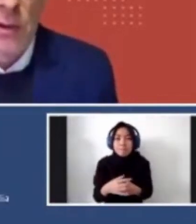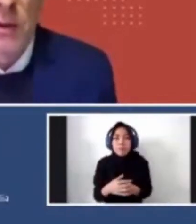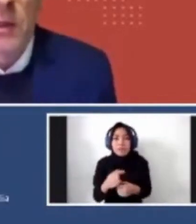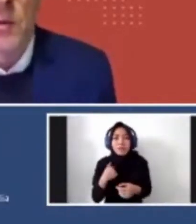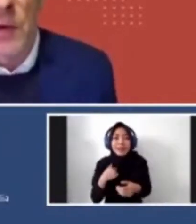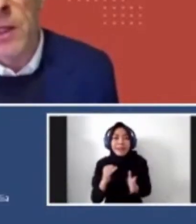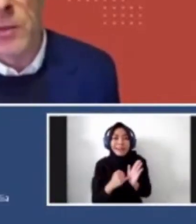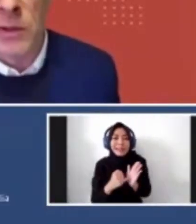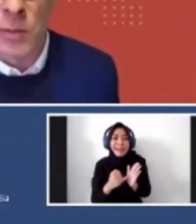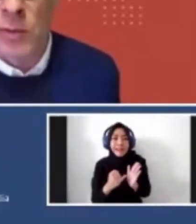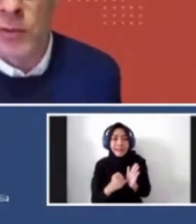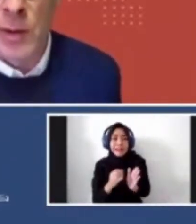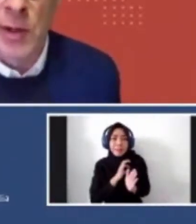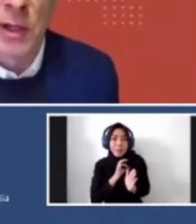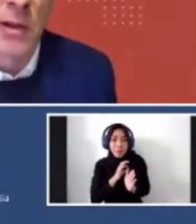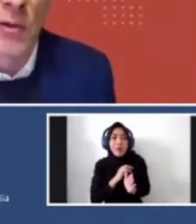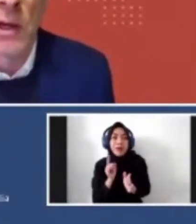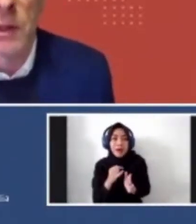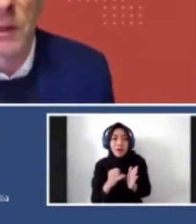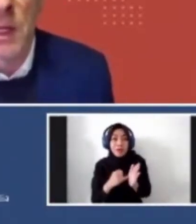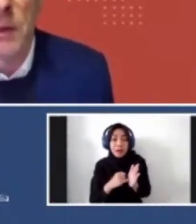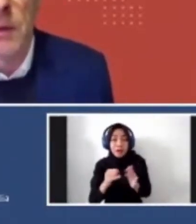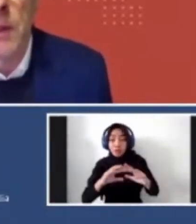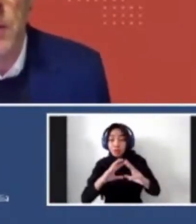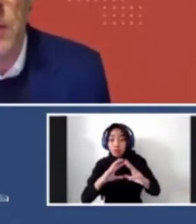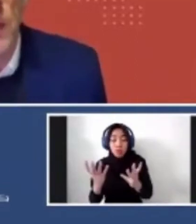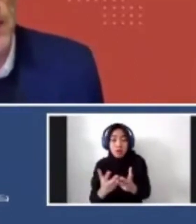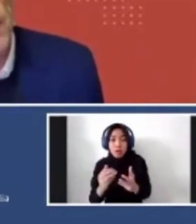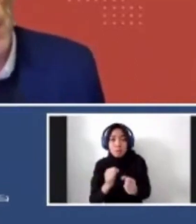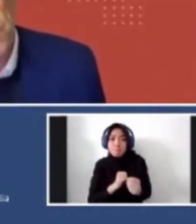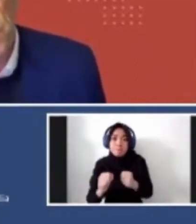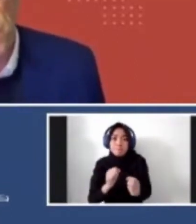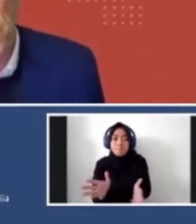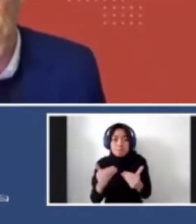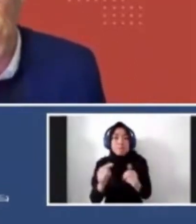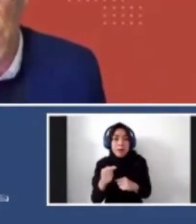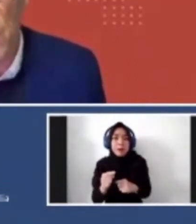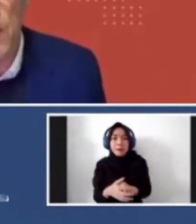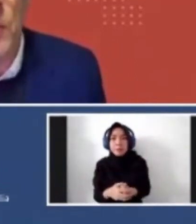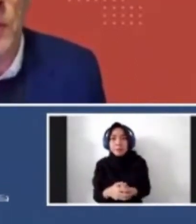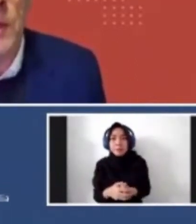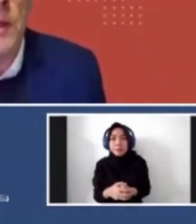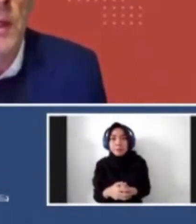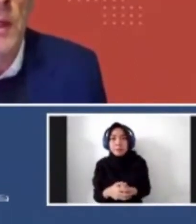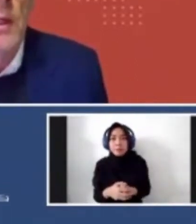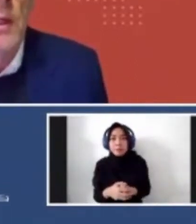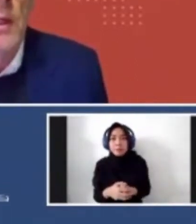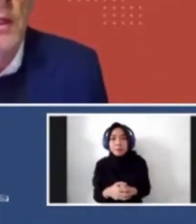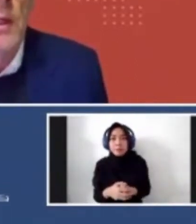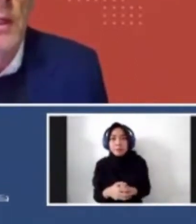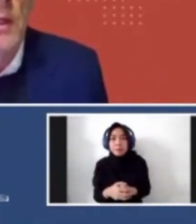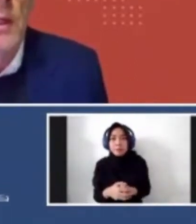to us, you know, it was valuing the worlds they were kind of constructed and intersected with that. I don't know if that answers your question. I'm certainly no expert in it,